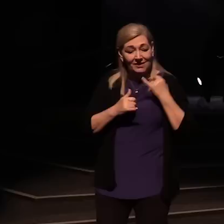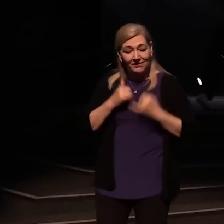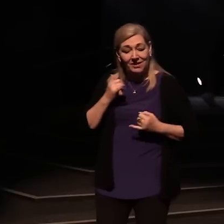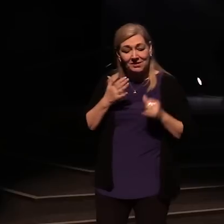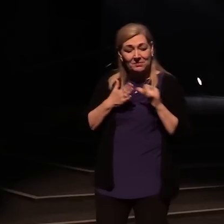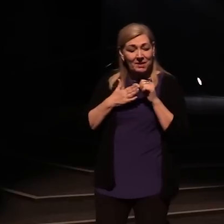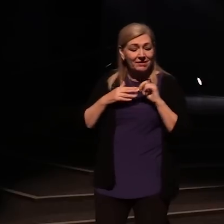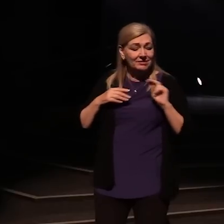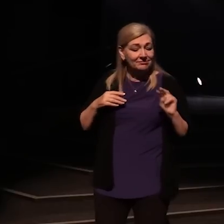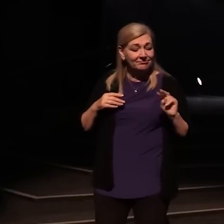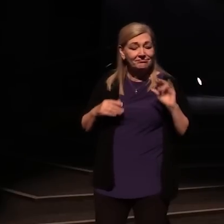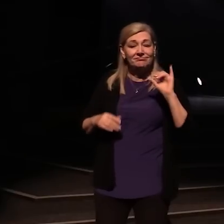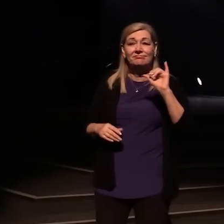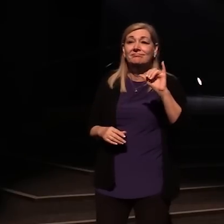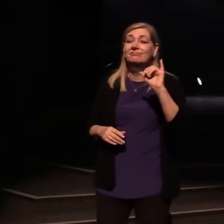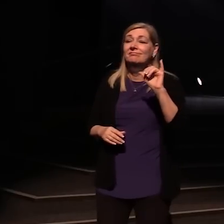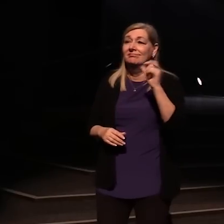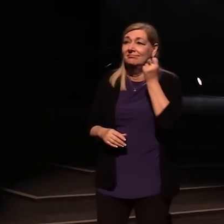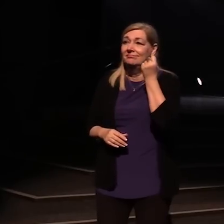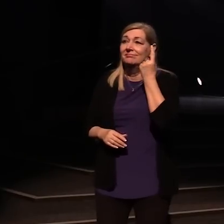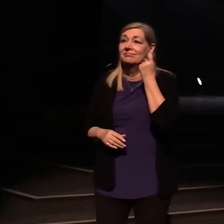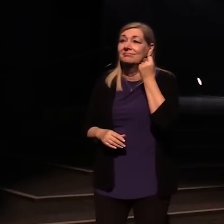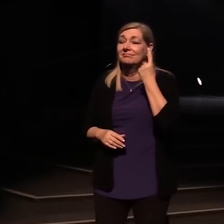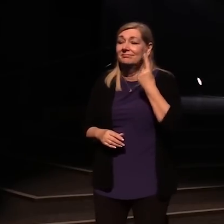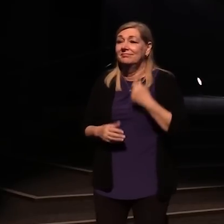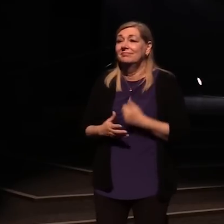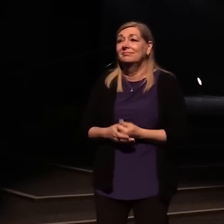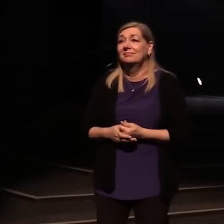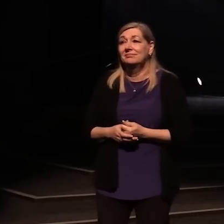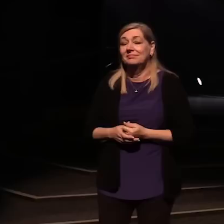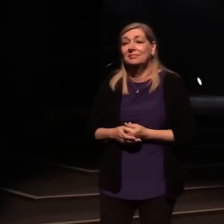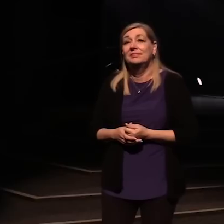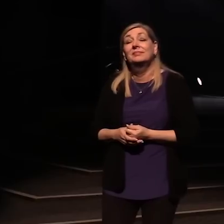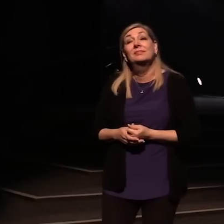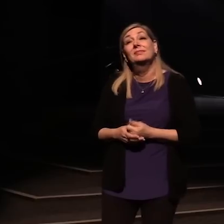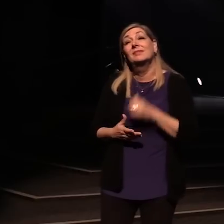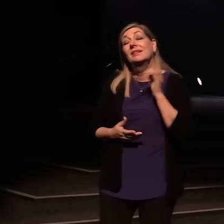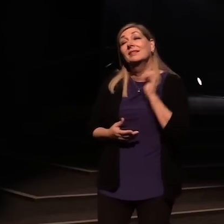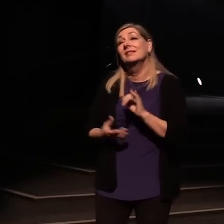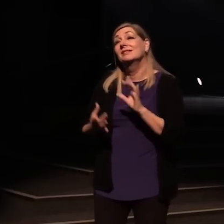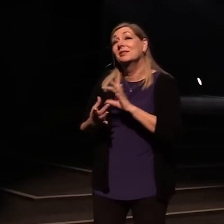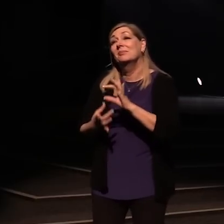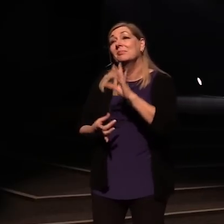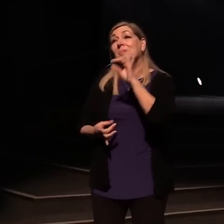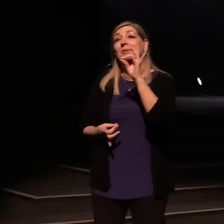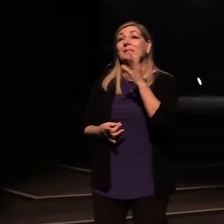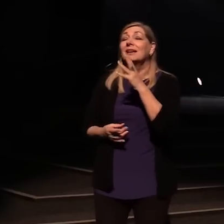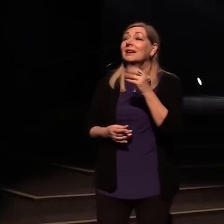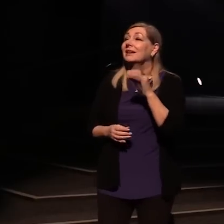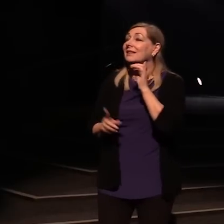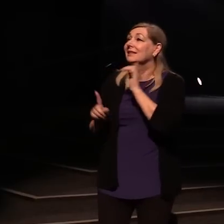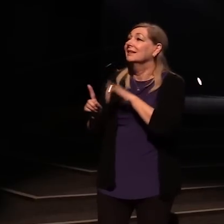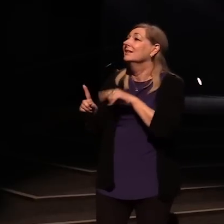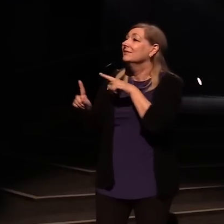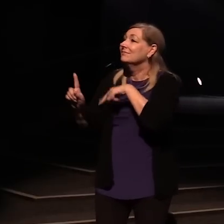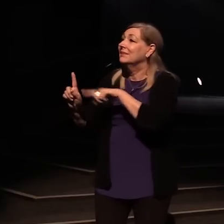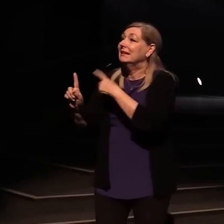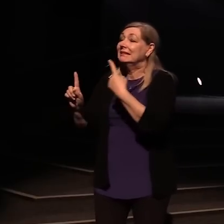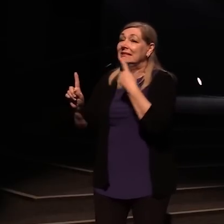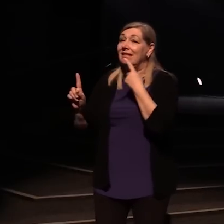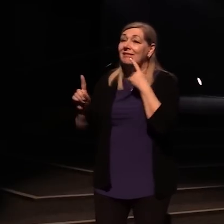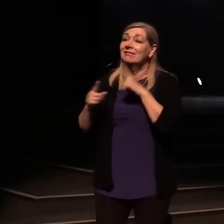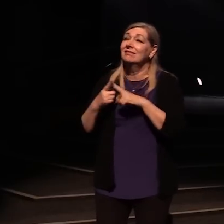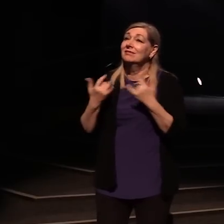the Spirit and the Bride say Come,